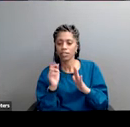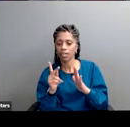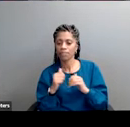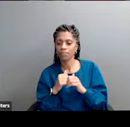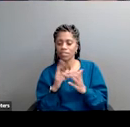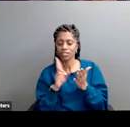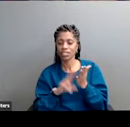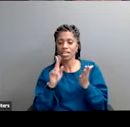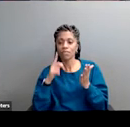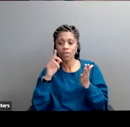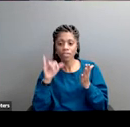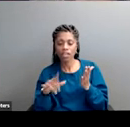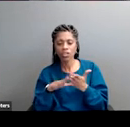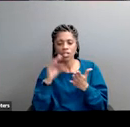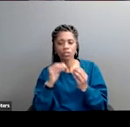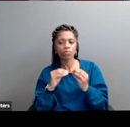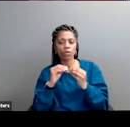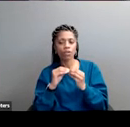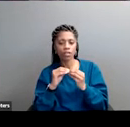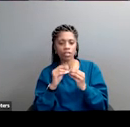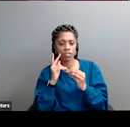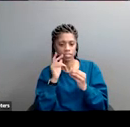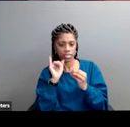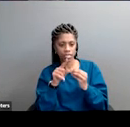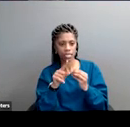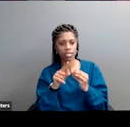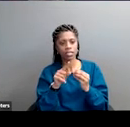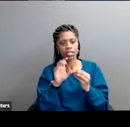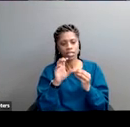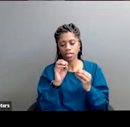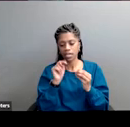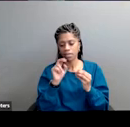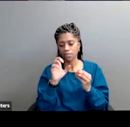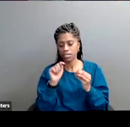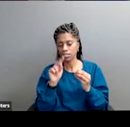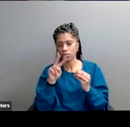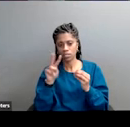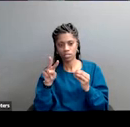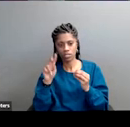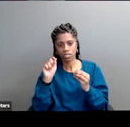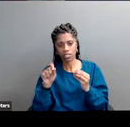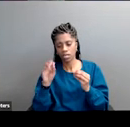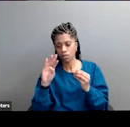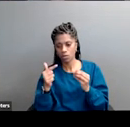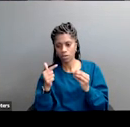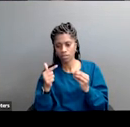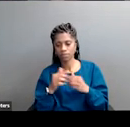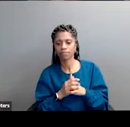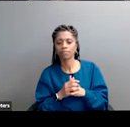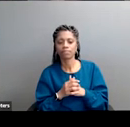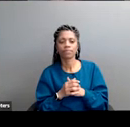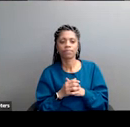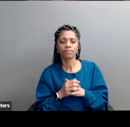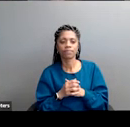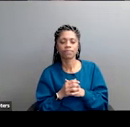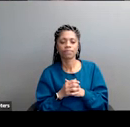and sign up for that you can learn more about that as you can see there comment 22.org backslash corrells you just get to comment 22 and you'll find it all right mr kareem if you'll take